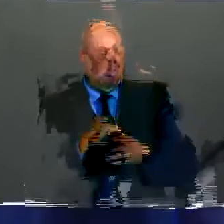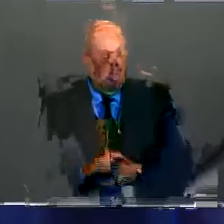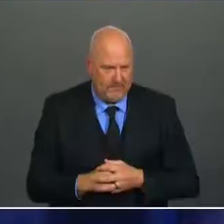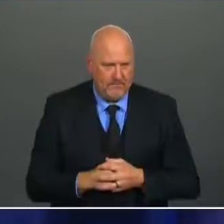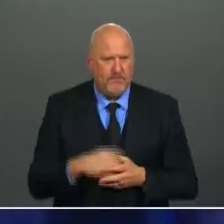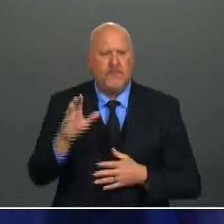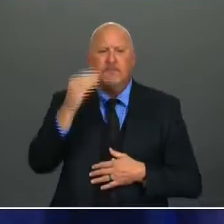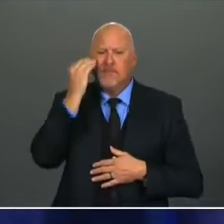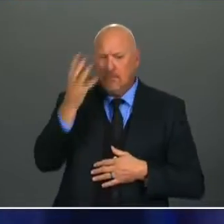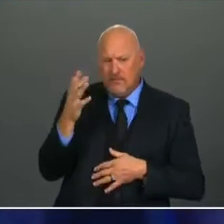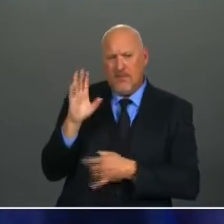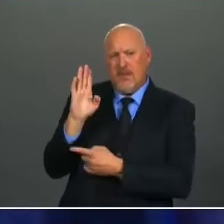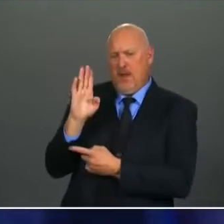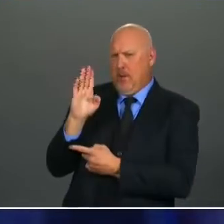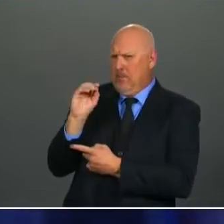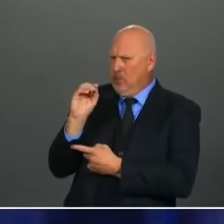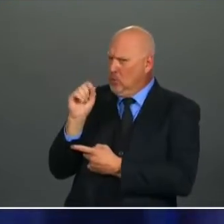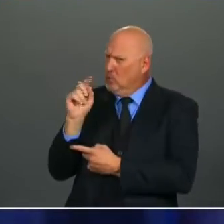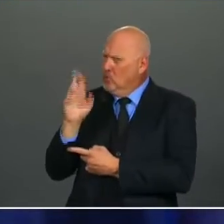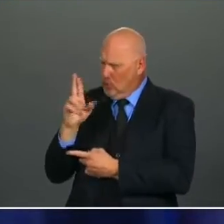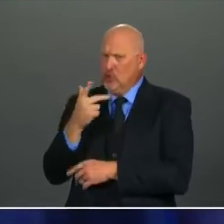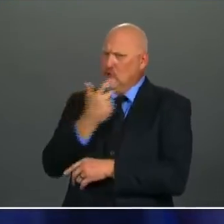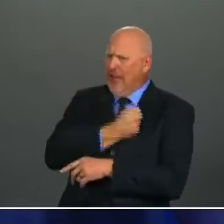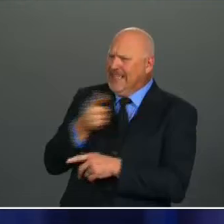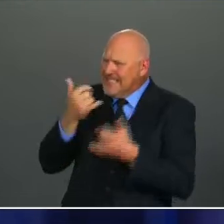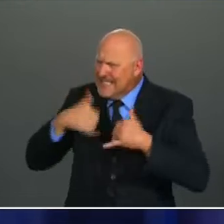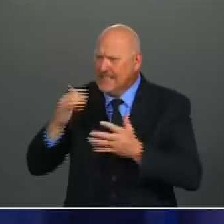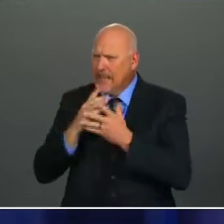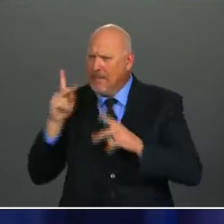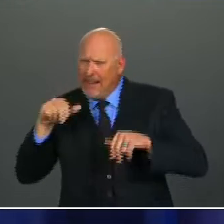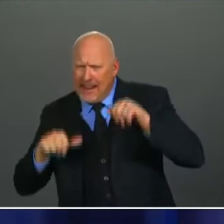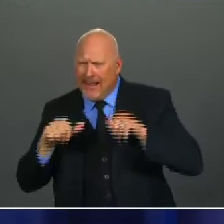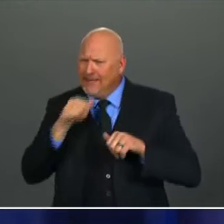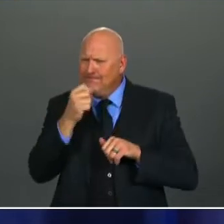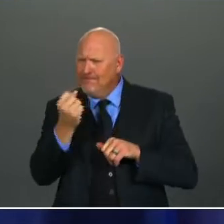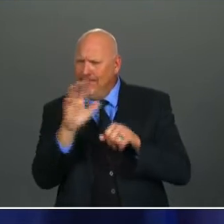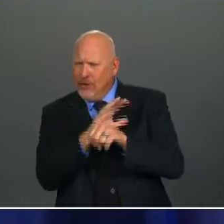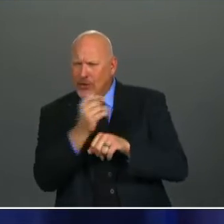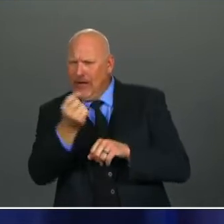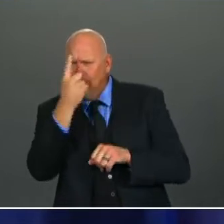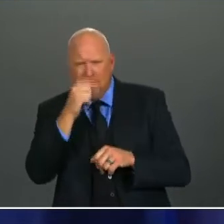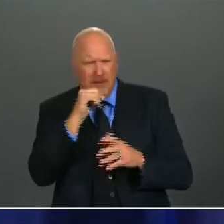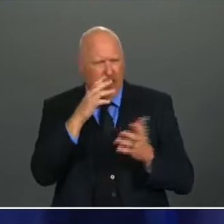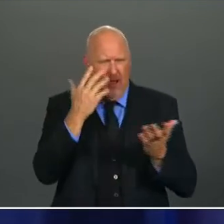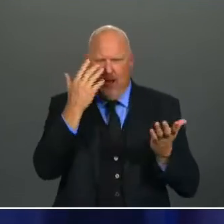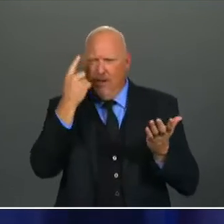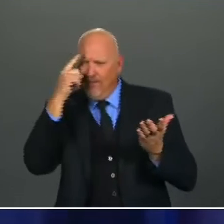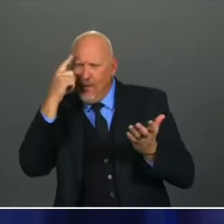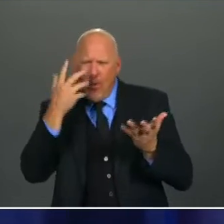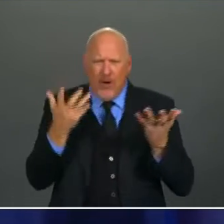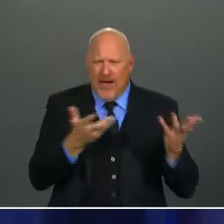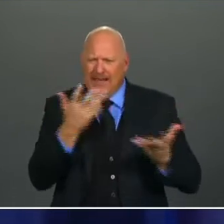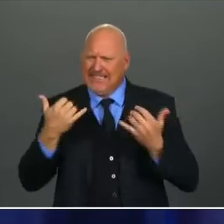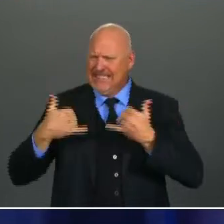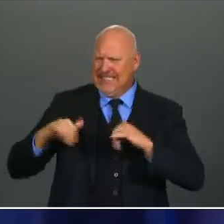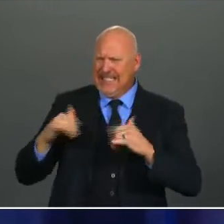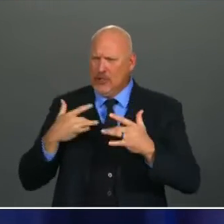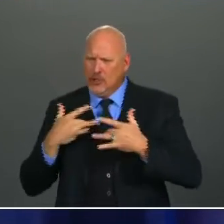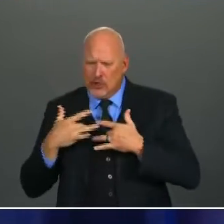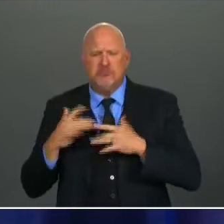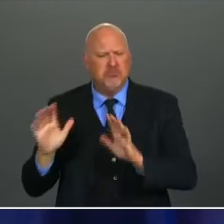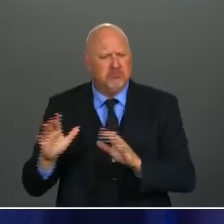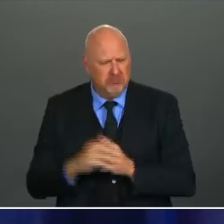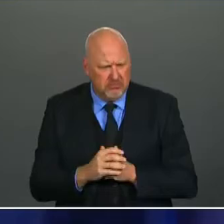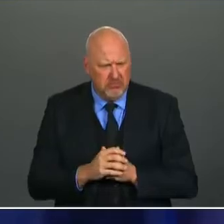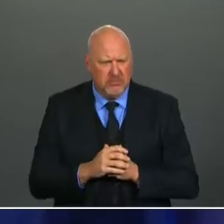It's been estimated that nationally about 90 percent of adults qualify under the recommendations of the CDC and the FDA right